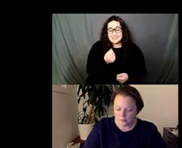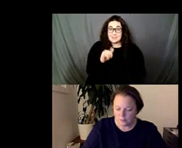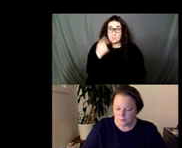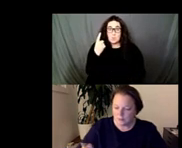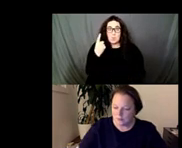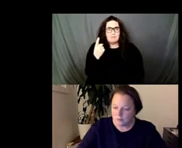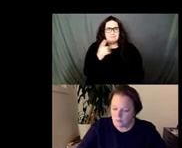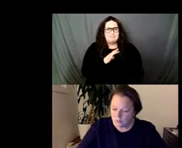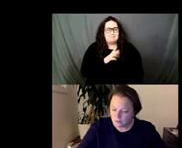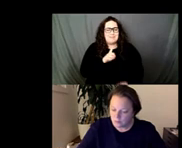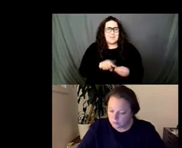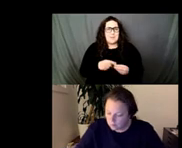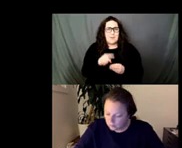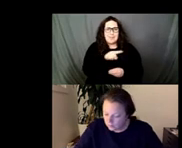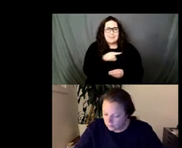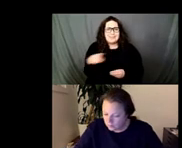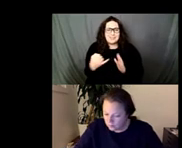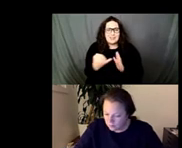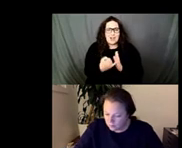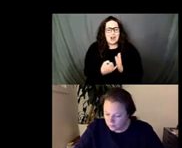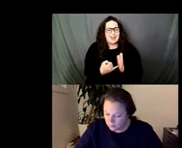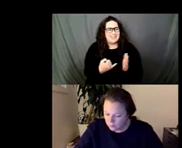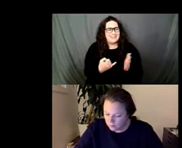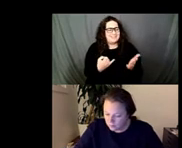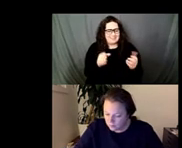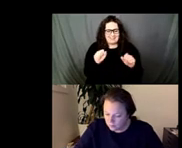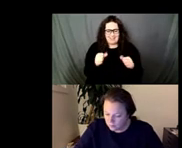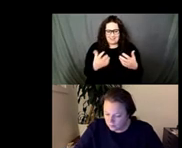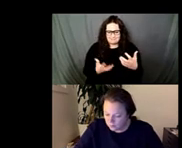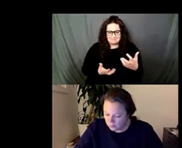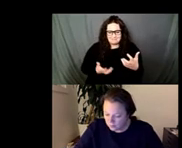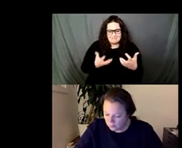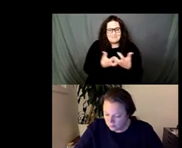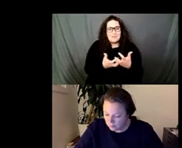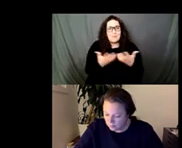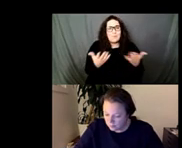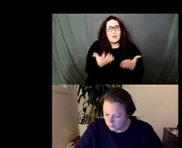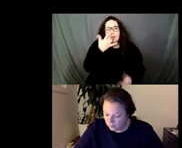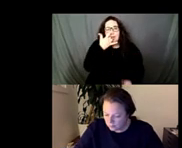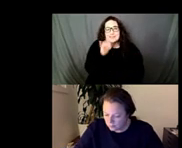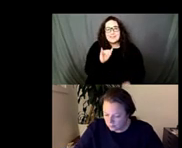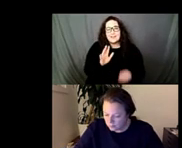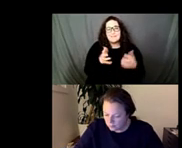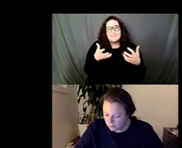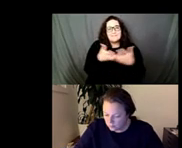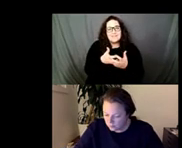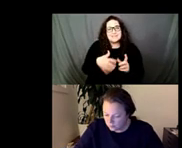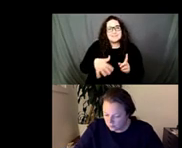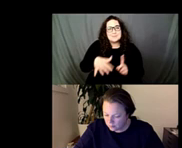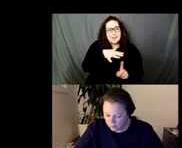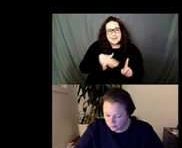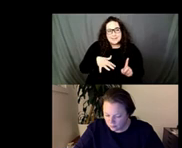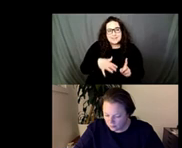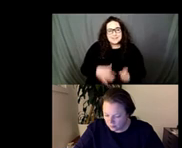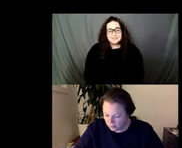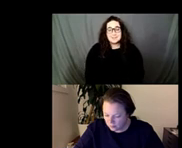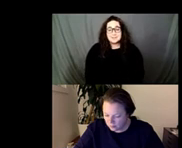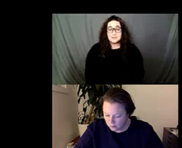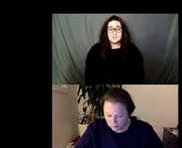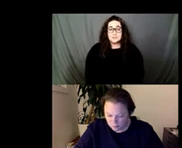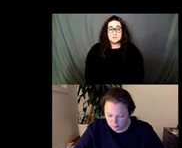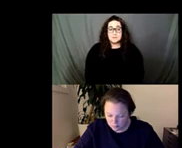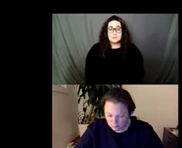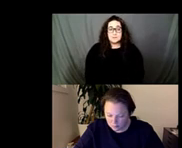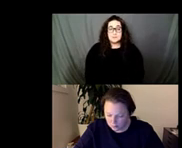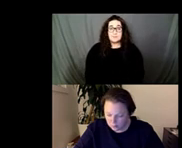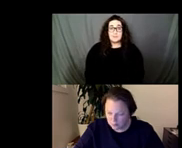you can um sort of customize the appearance of it in the space and then of course over time especially if you're in a